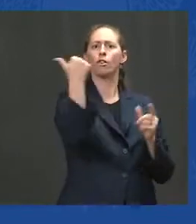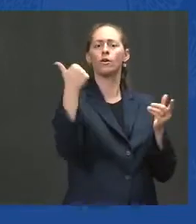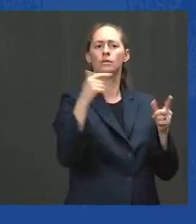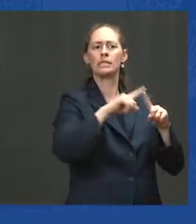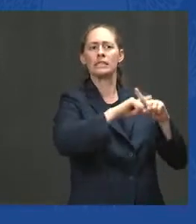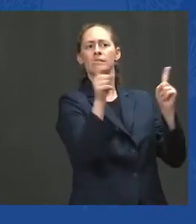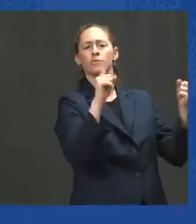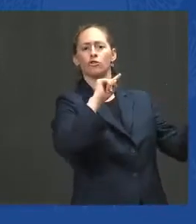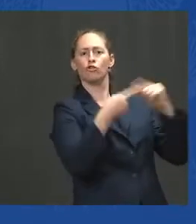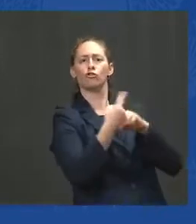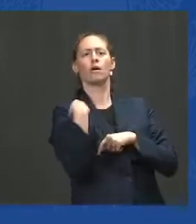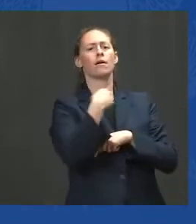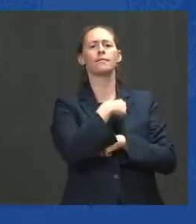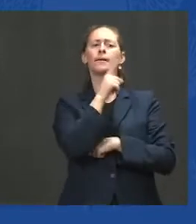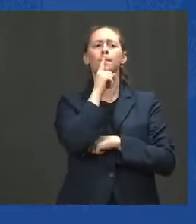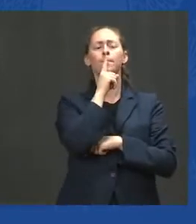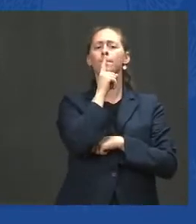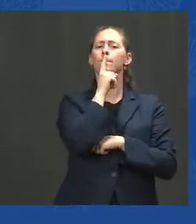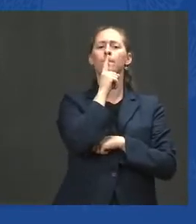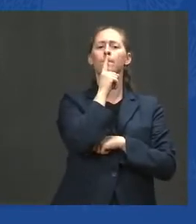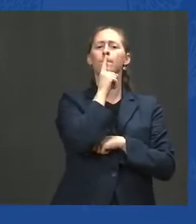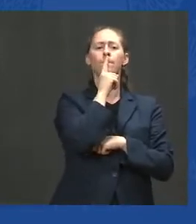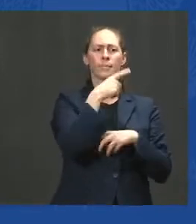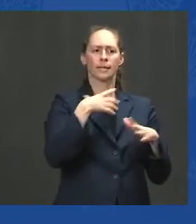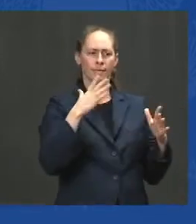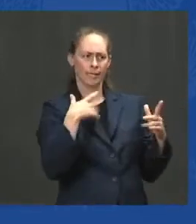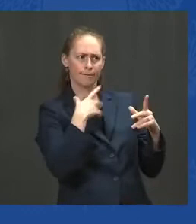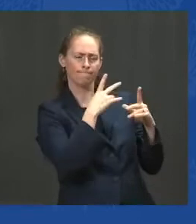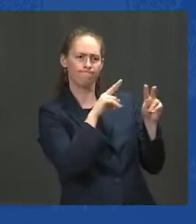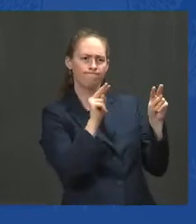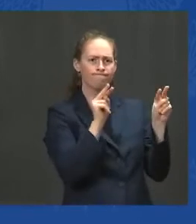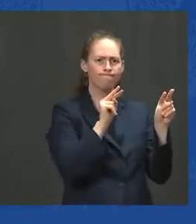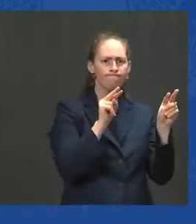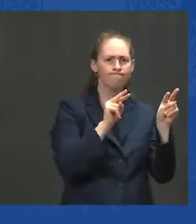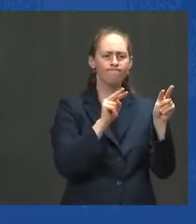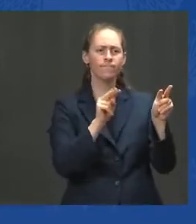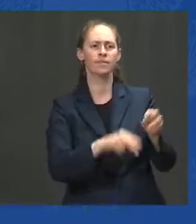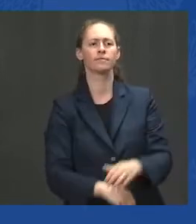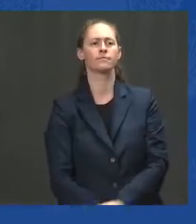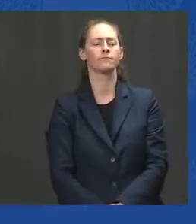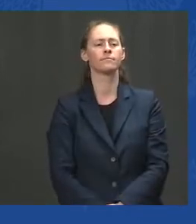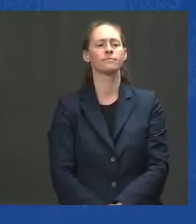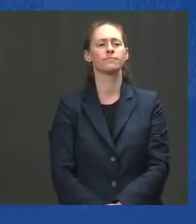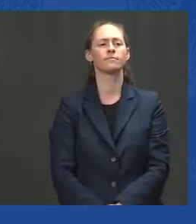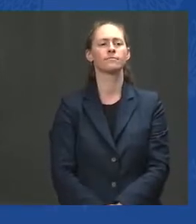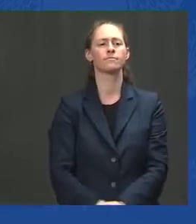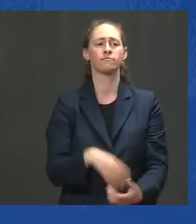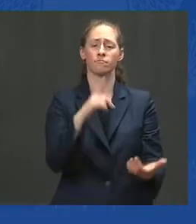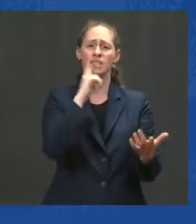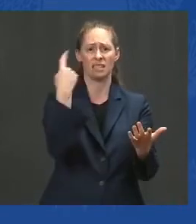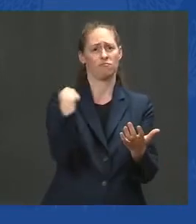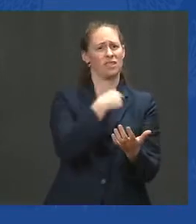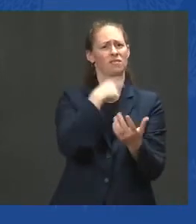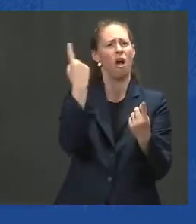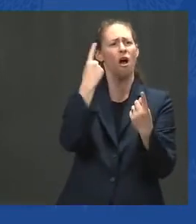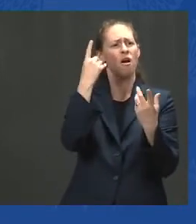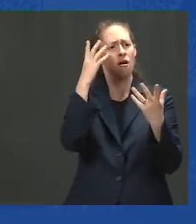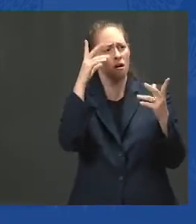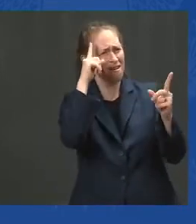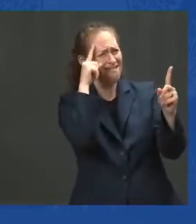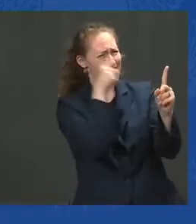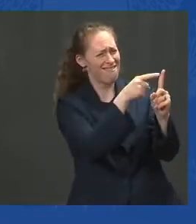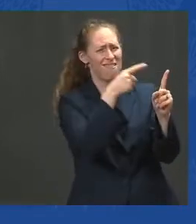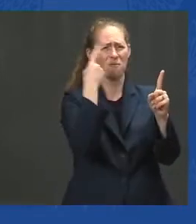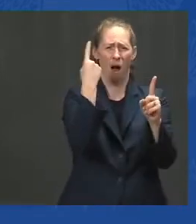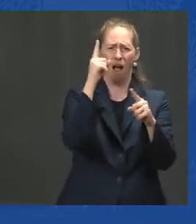be narrowly focused on counterterrorism, not counterinsurgency or nation building. That's why I opposed